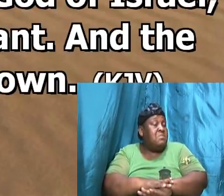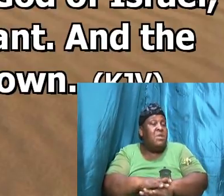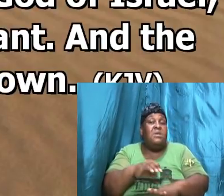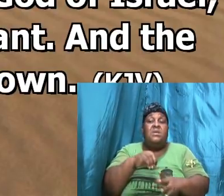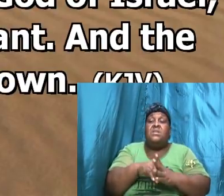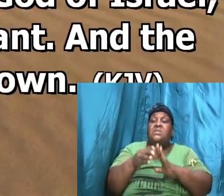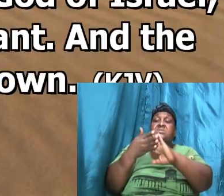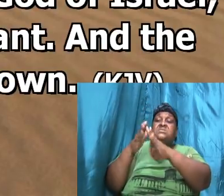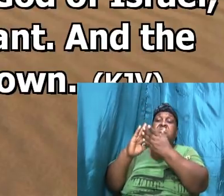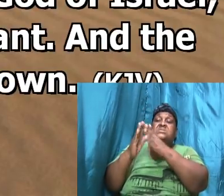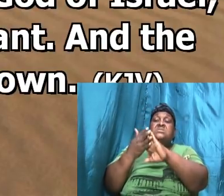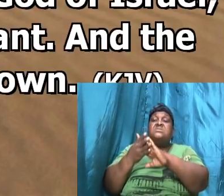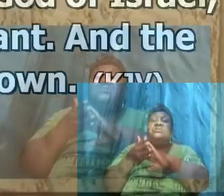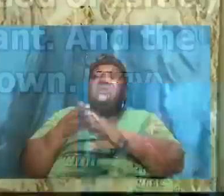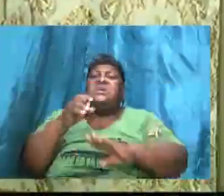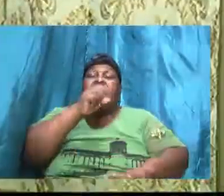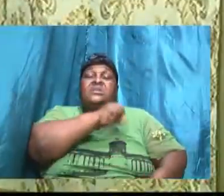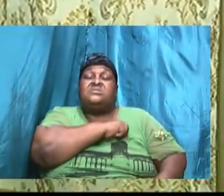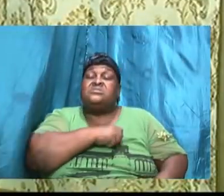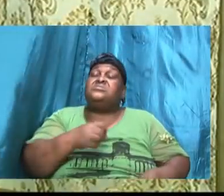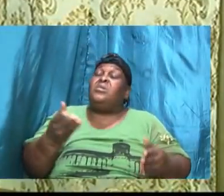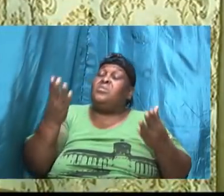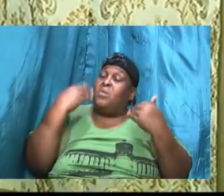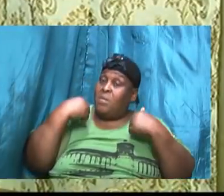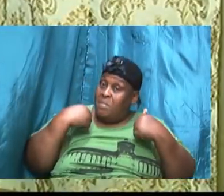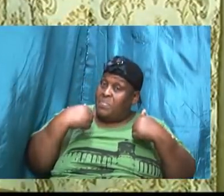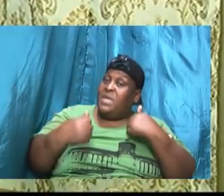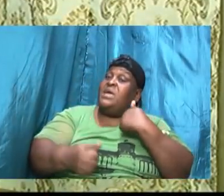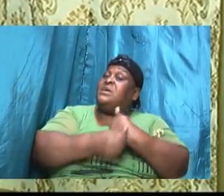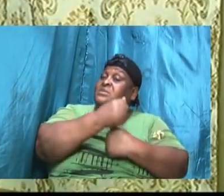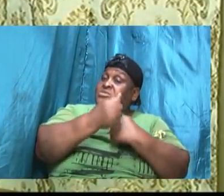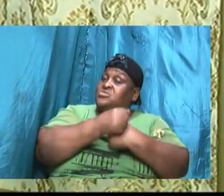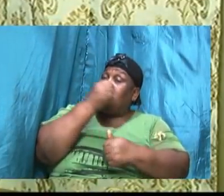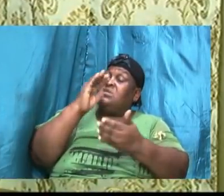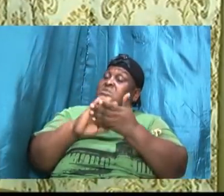and Saul came and surrounded the city not that God could not deliver him